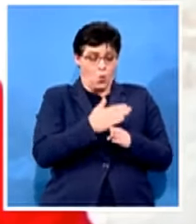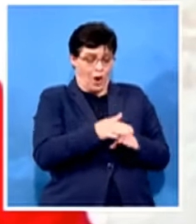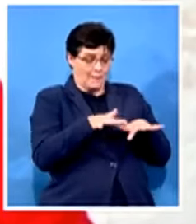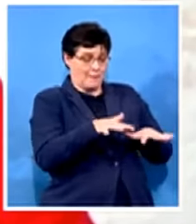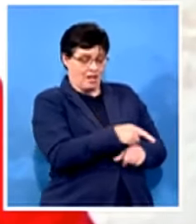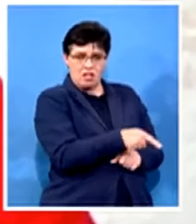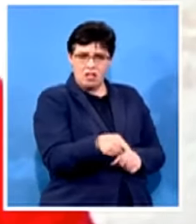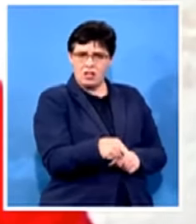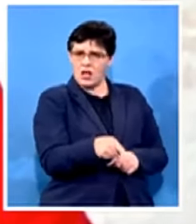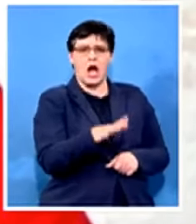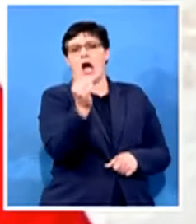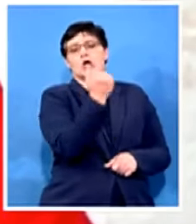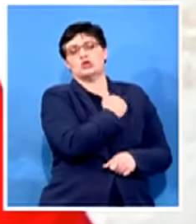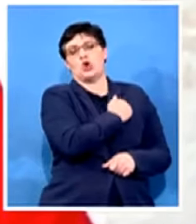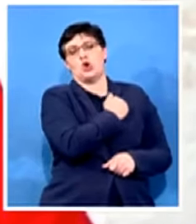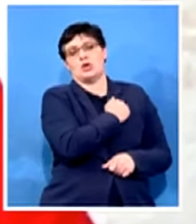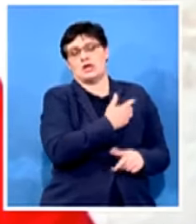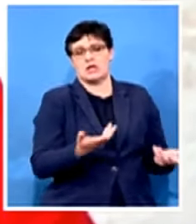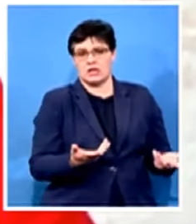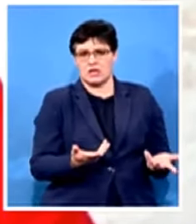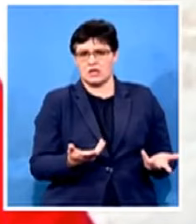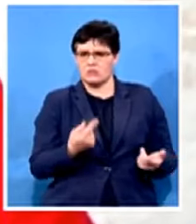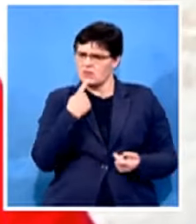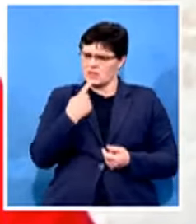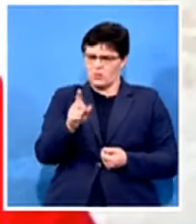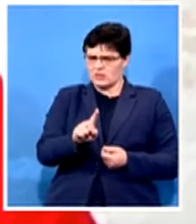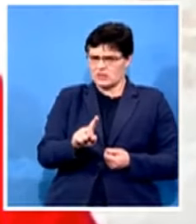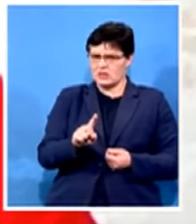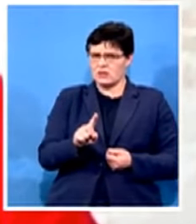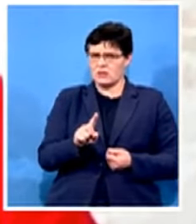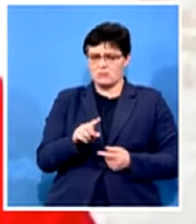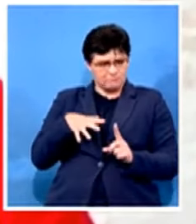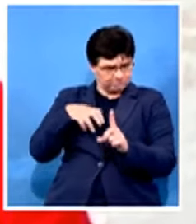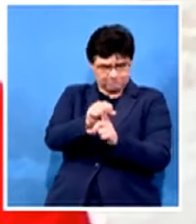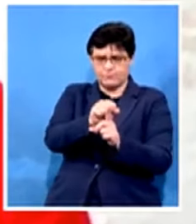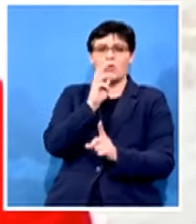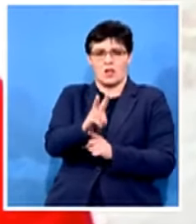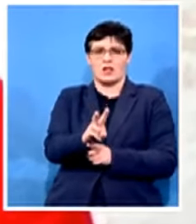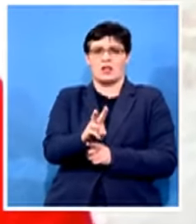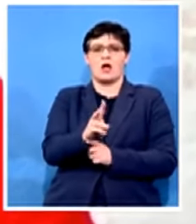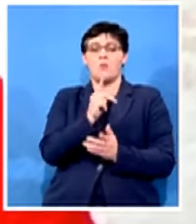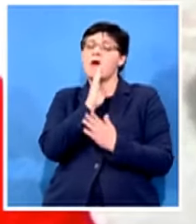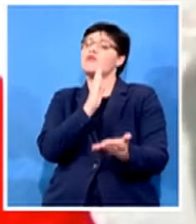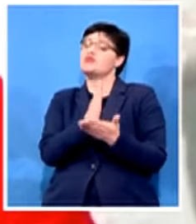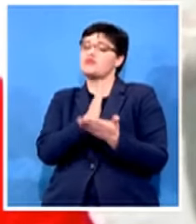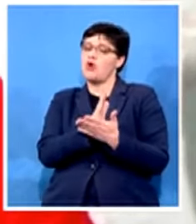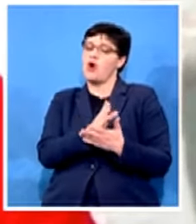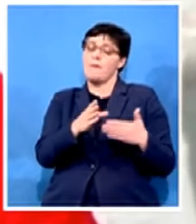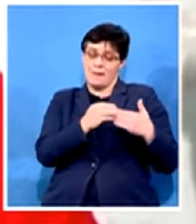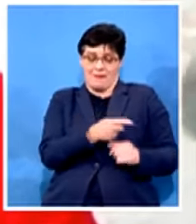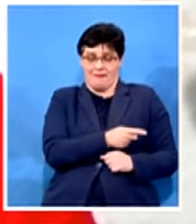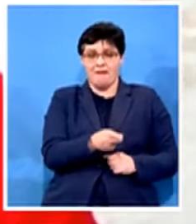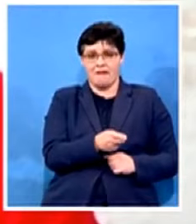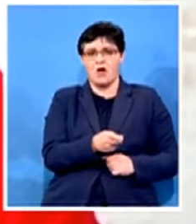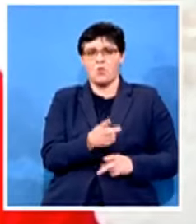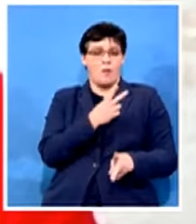we want to say to government we will take you on this is a fight that we can assure even our members that we are not prepared to lose ladies and